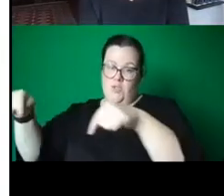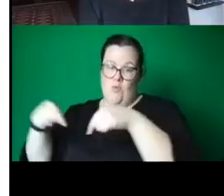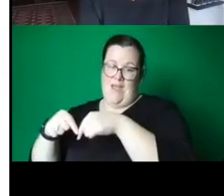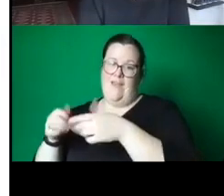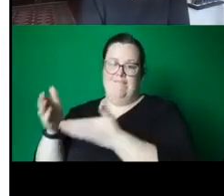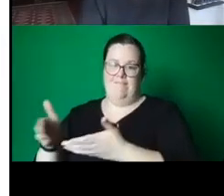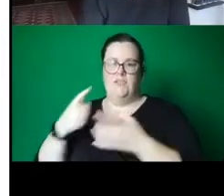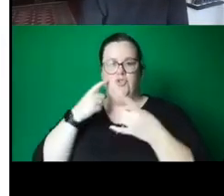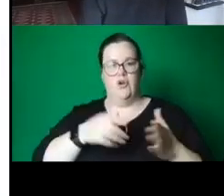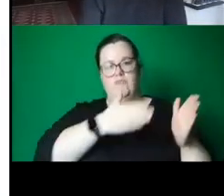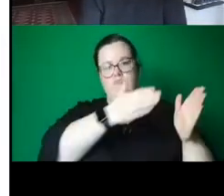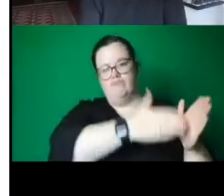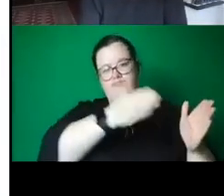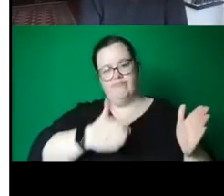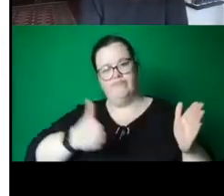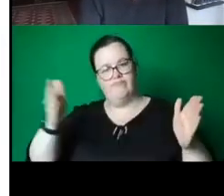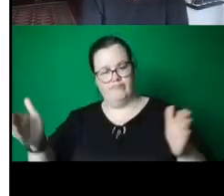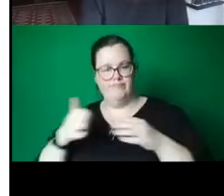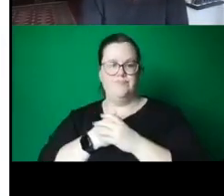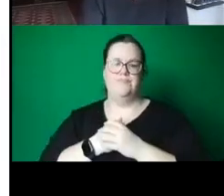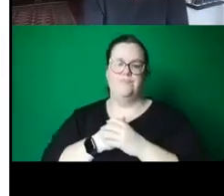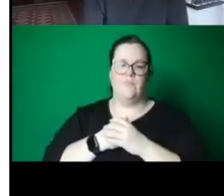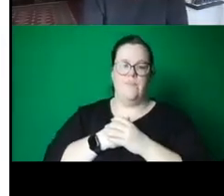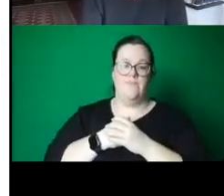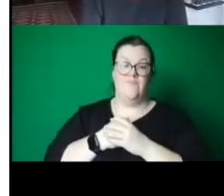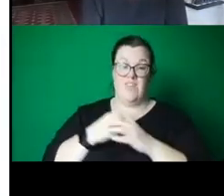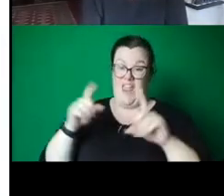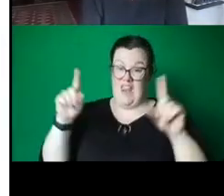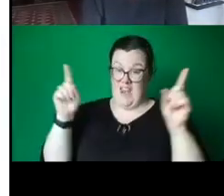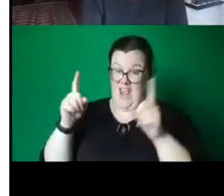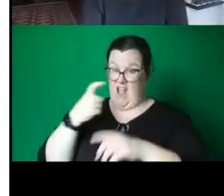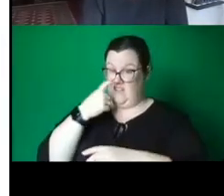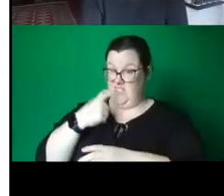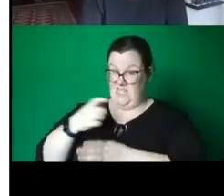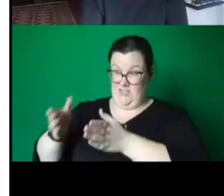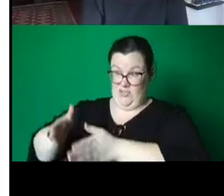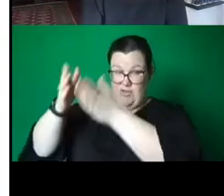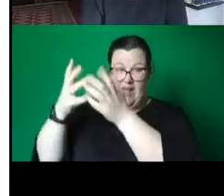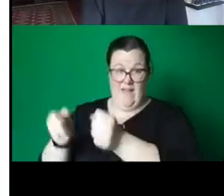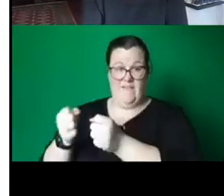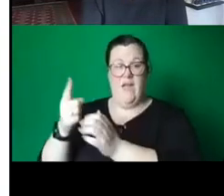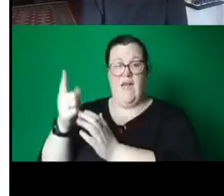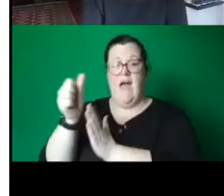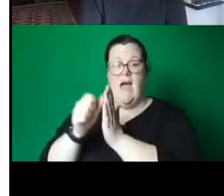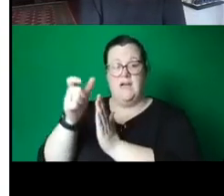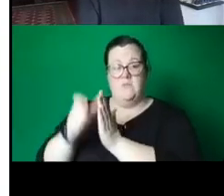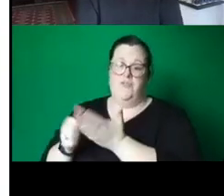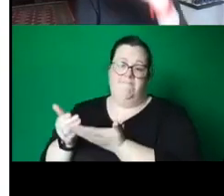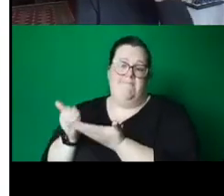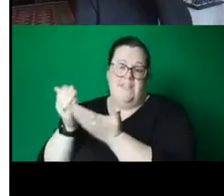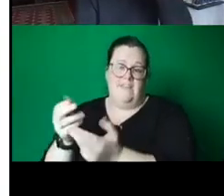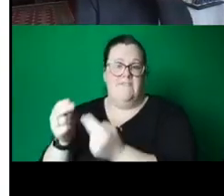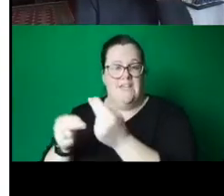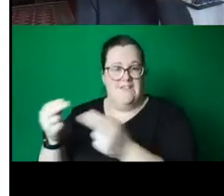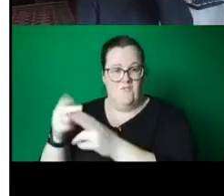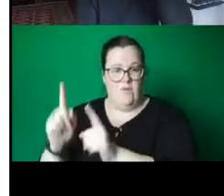Interestingly, the current monument is donated by artist Zereteli. This imperial-looking neoclassical sculpture